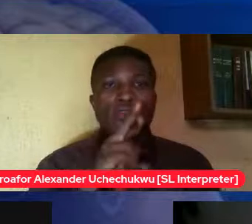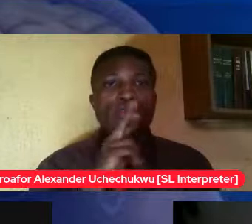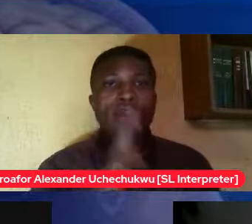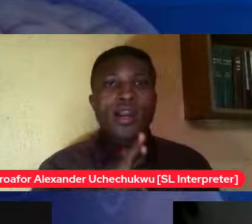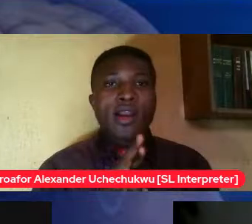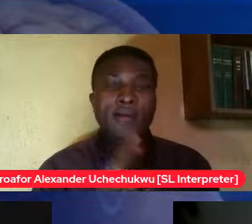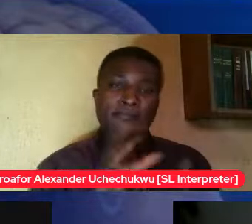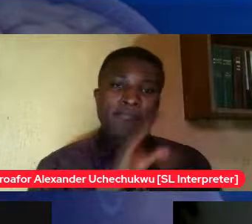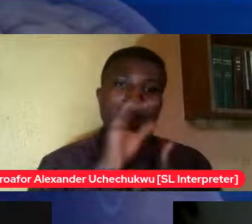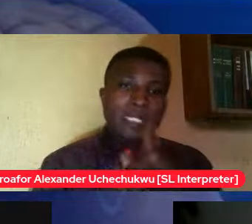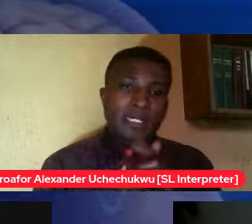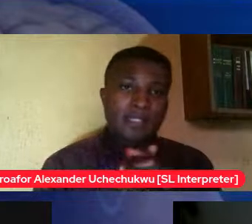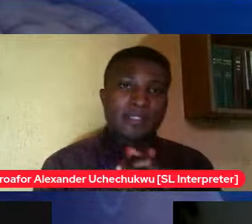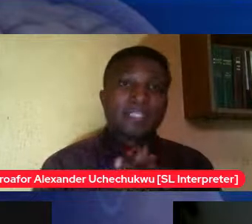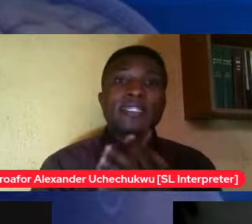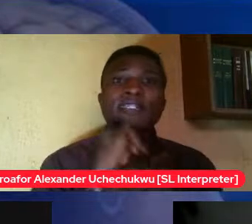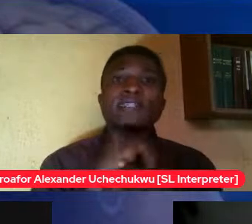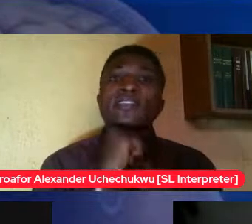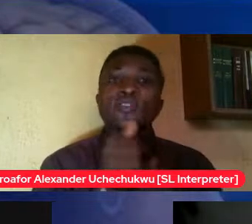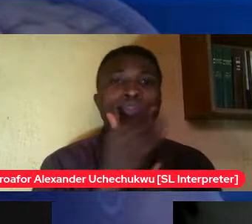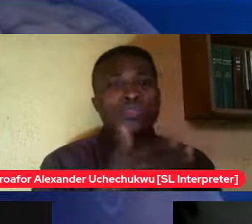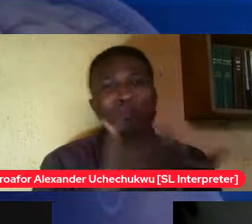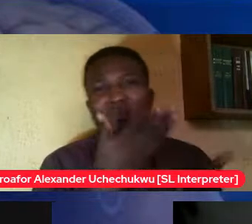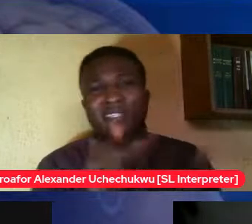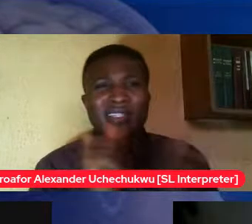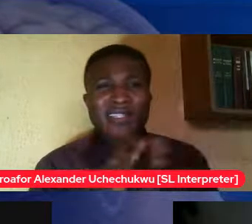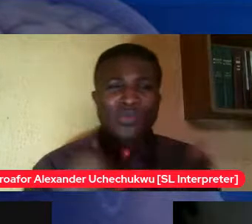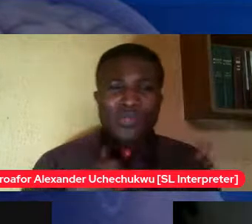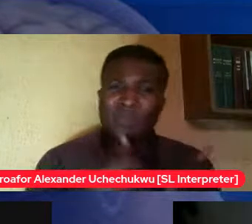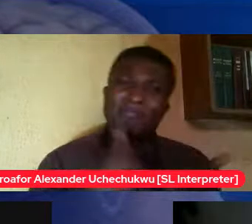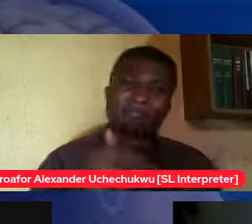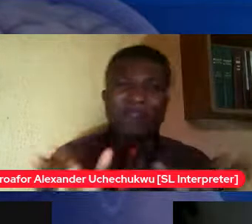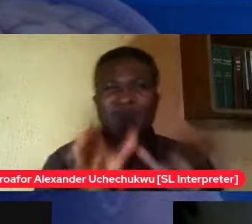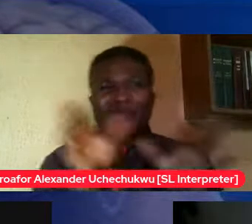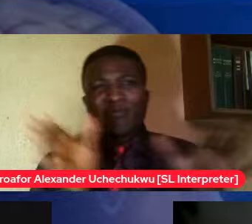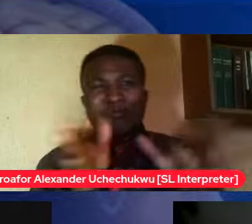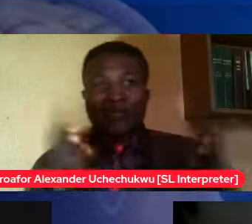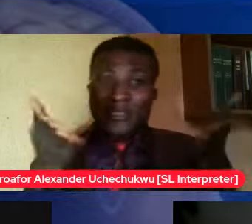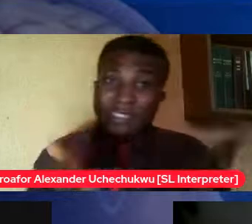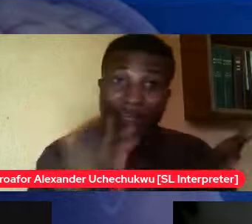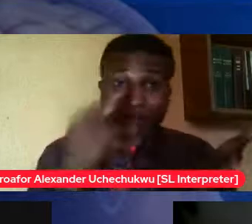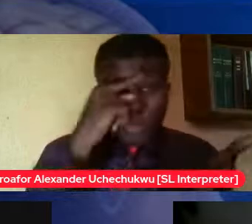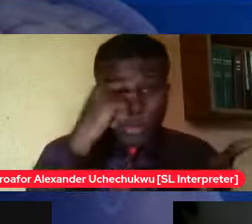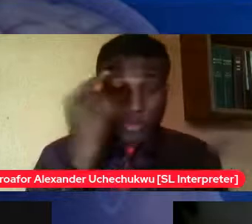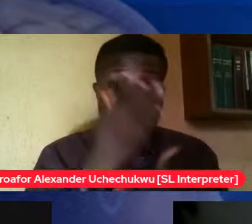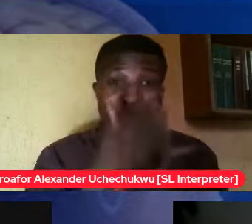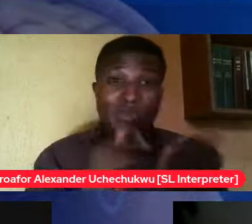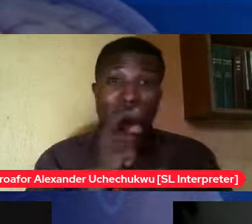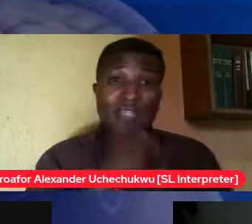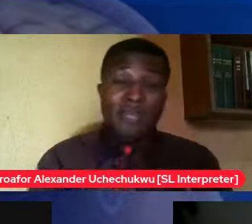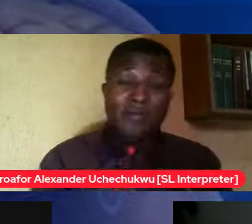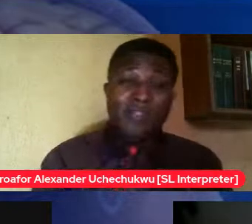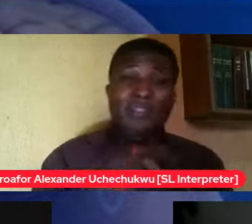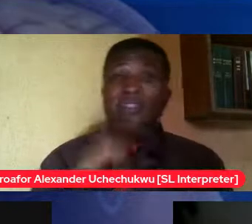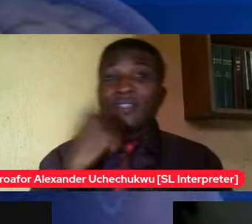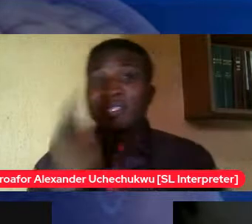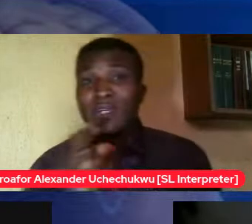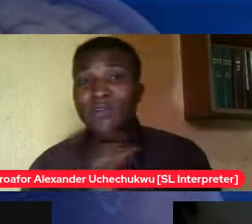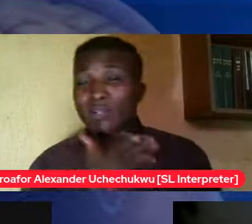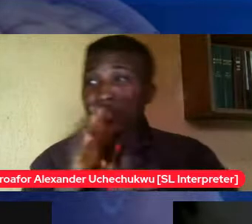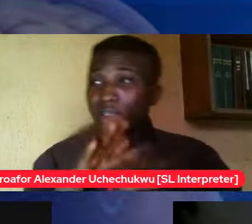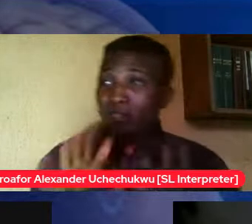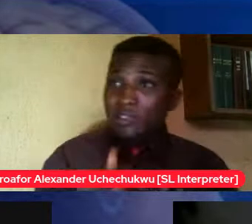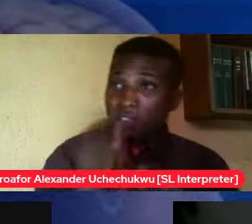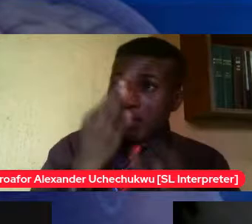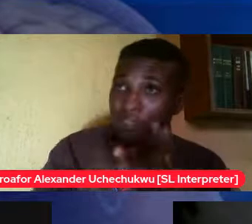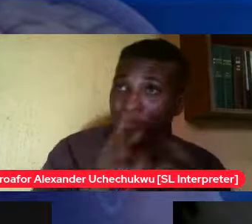push forward in this century because sometimes they tell us or our kids or our teenagers that ah if you're not having sex you don't know